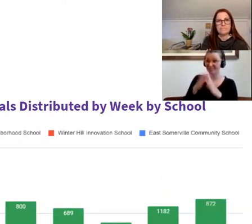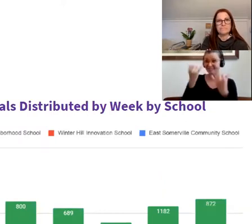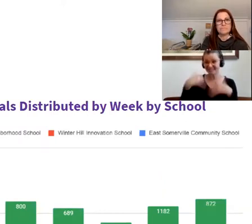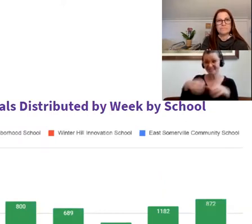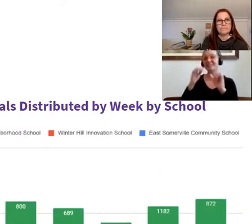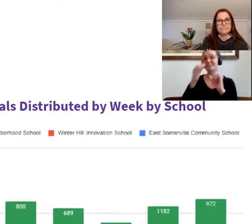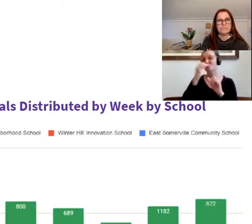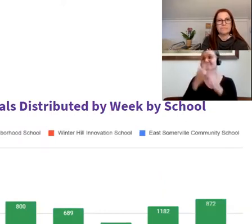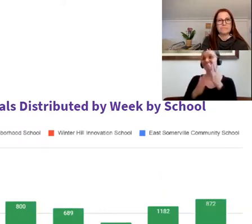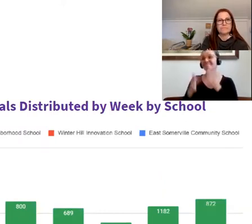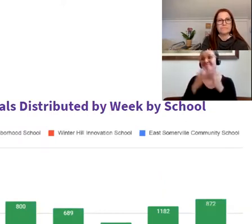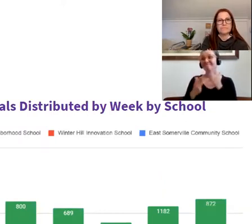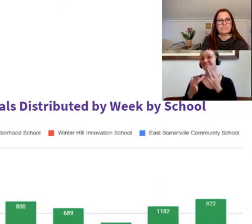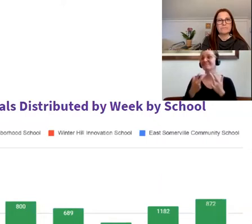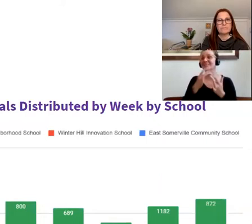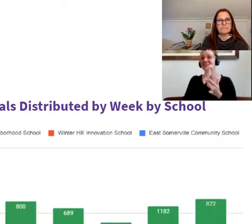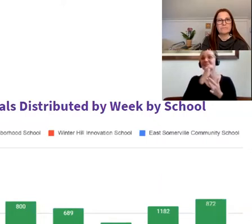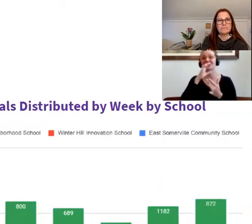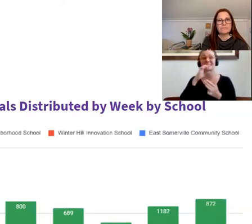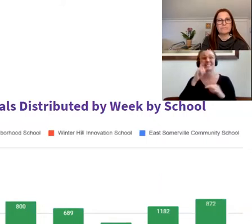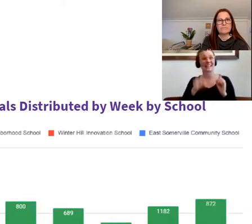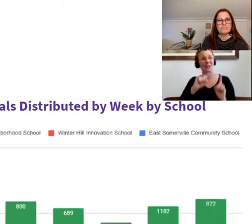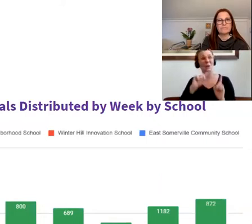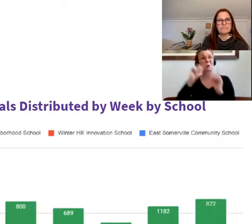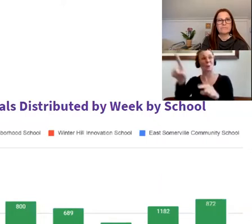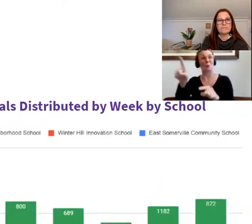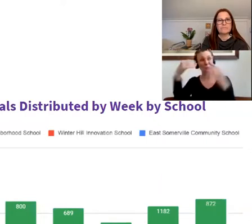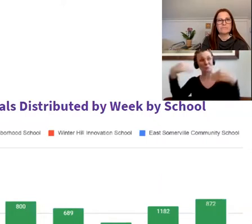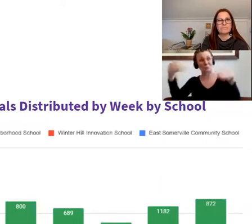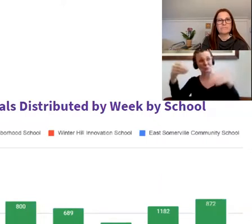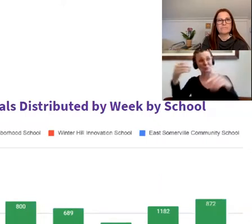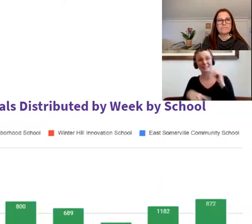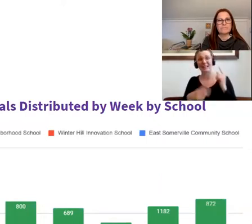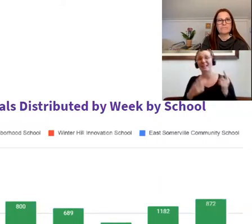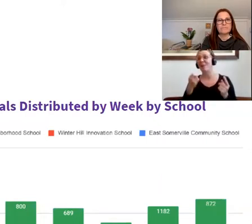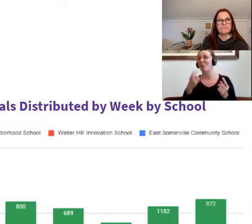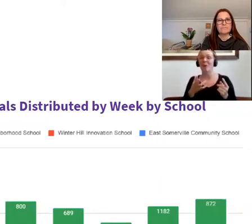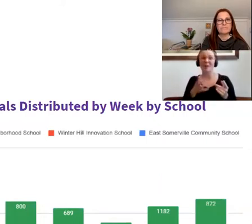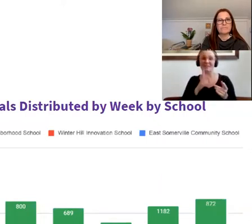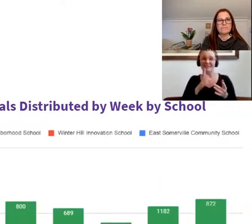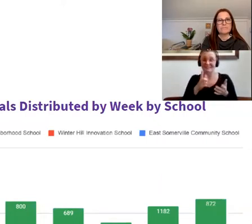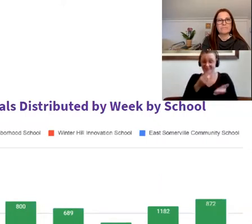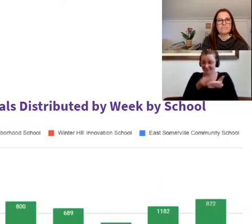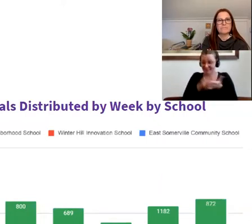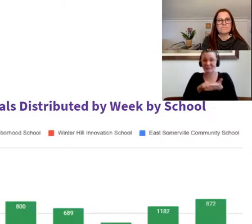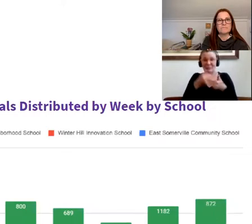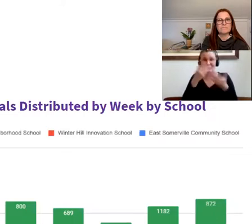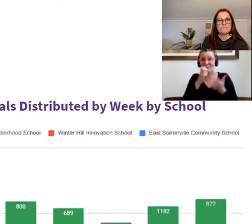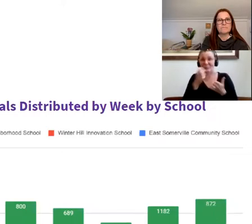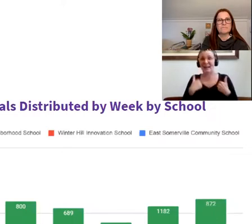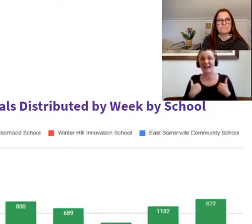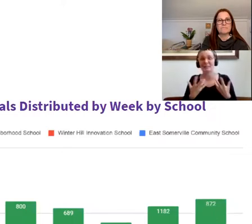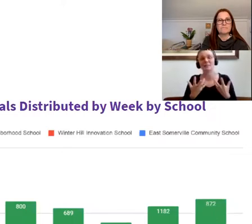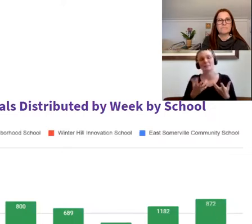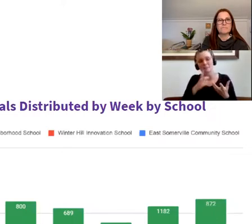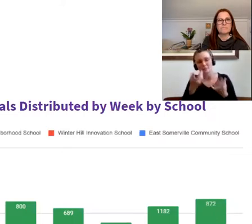go get food for some underlying condition or reason or just don't have the resources to do it. And making sure people are fed and safe and